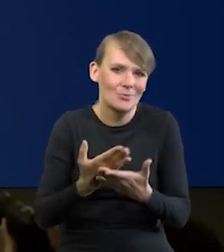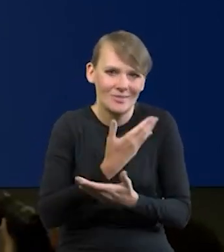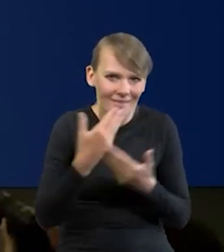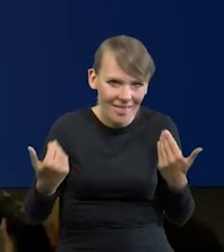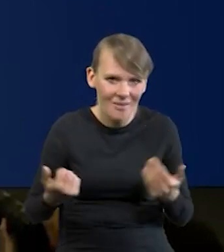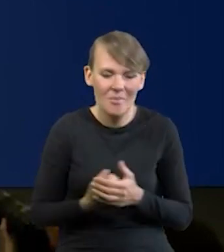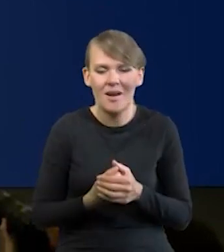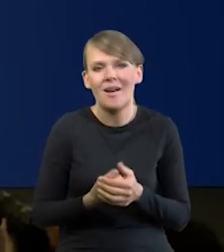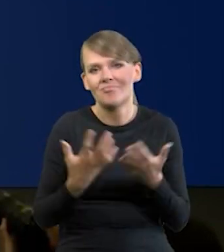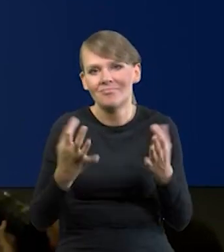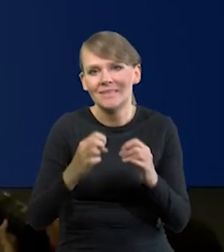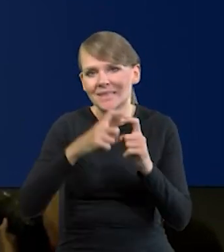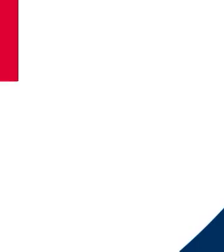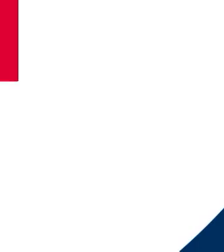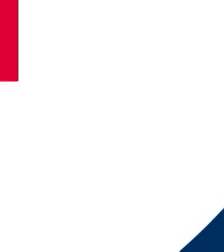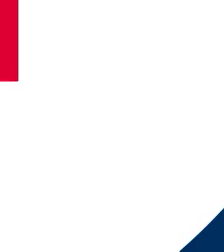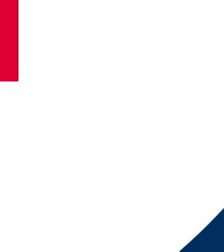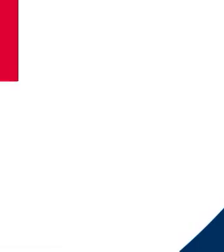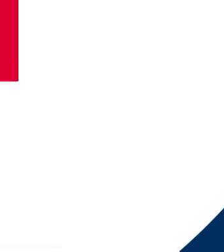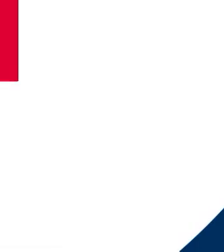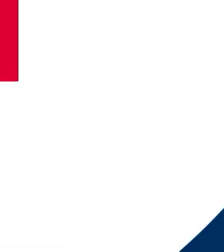issues that require urgent attention.